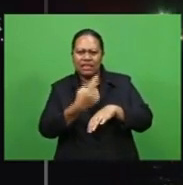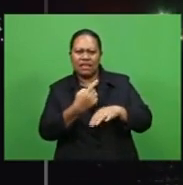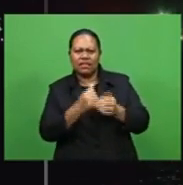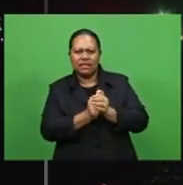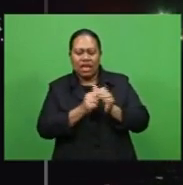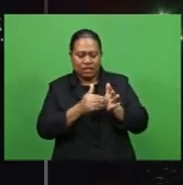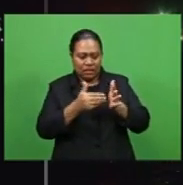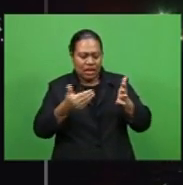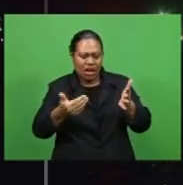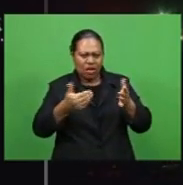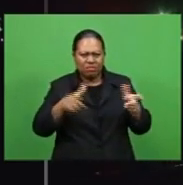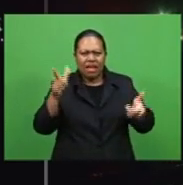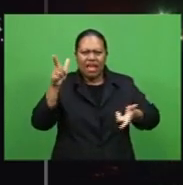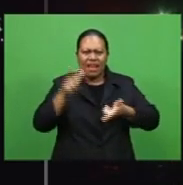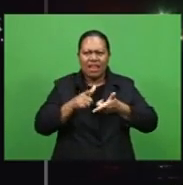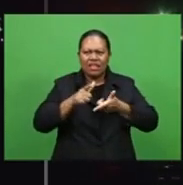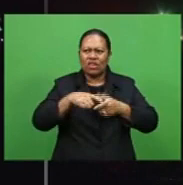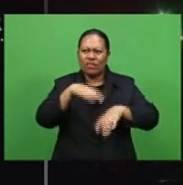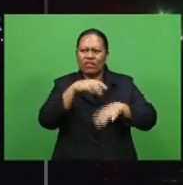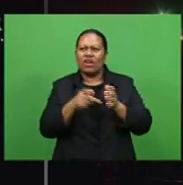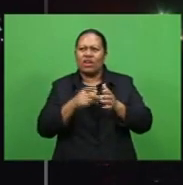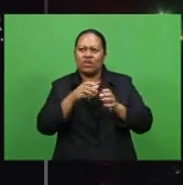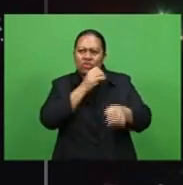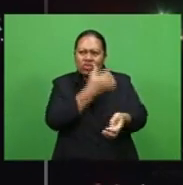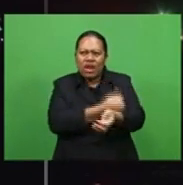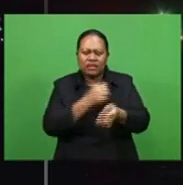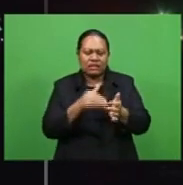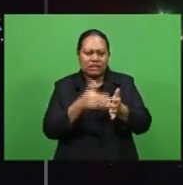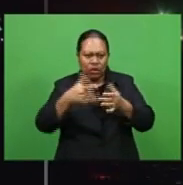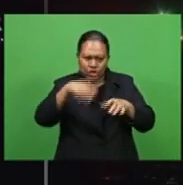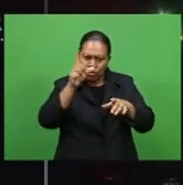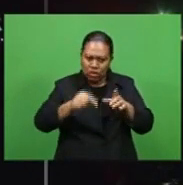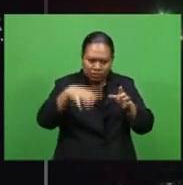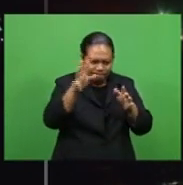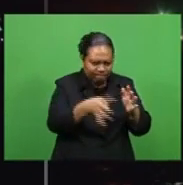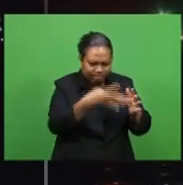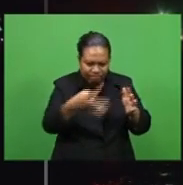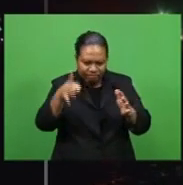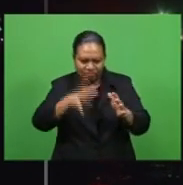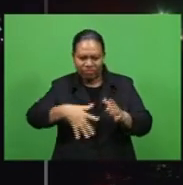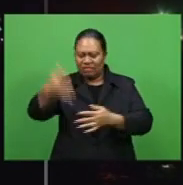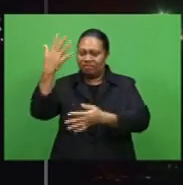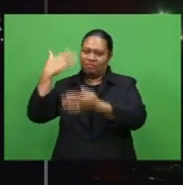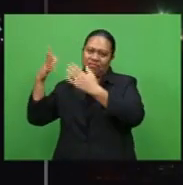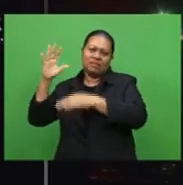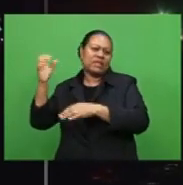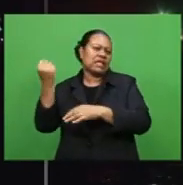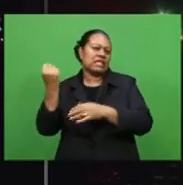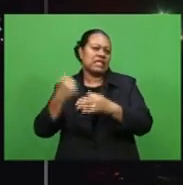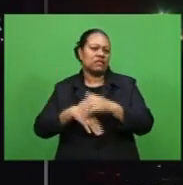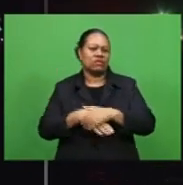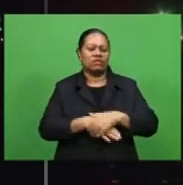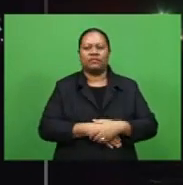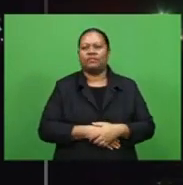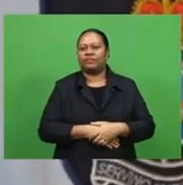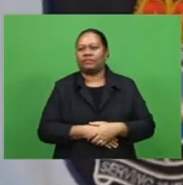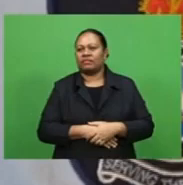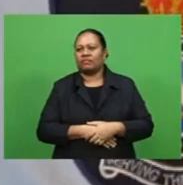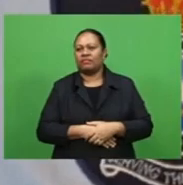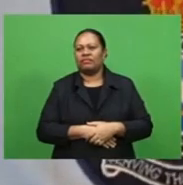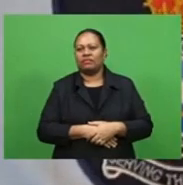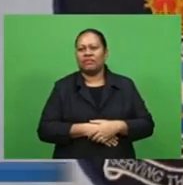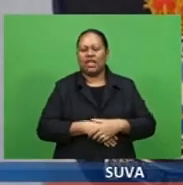the prevalence of illicit drugs has seen the force conducting successful raids in the past few months Kritika Kumar reports